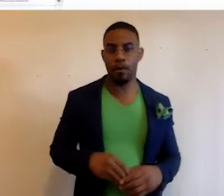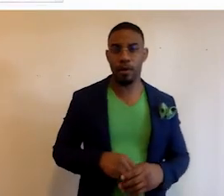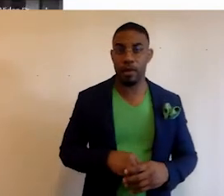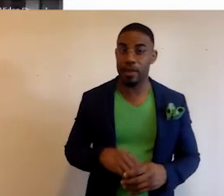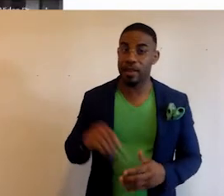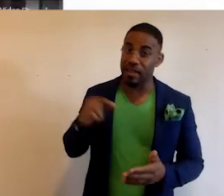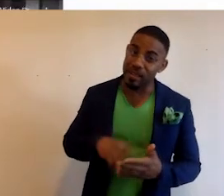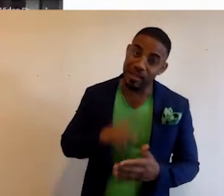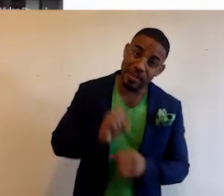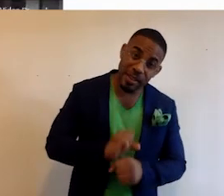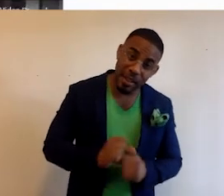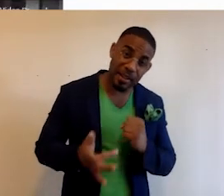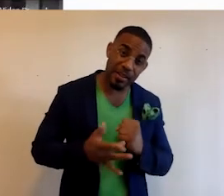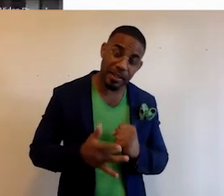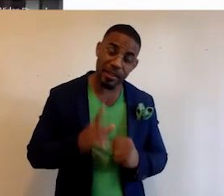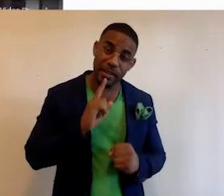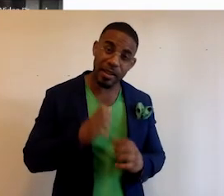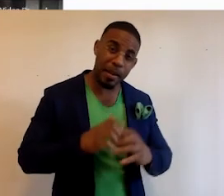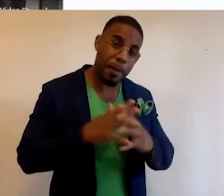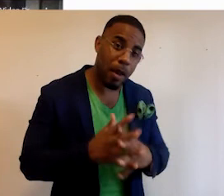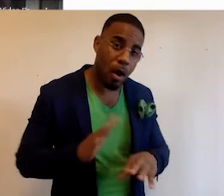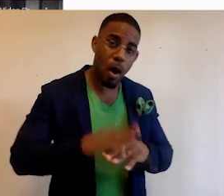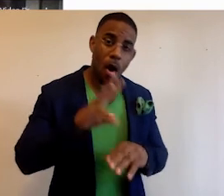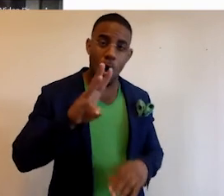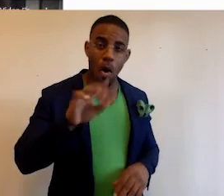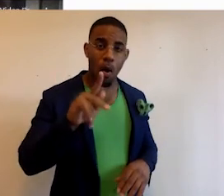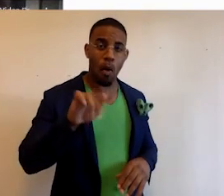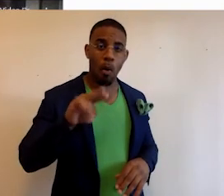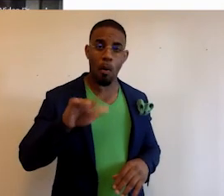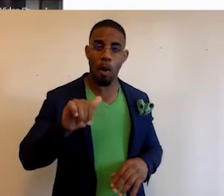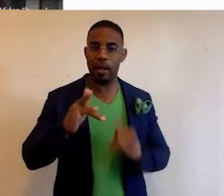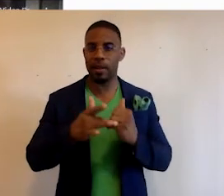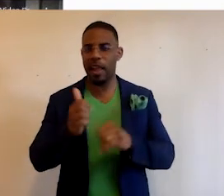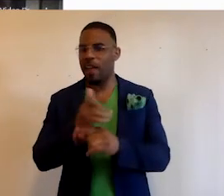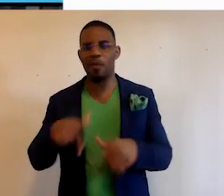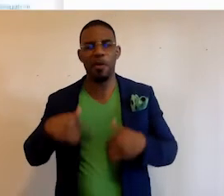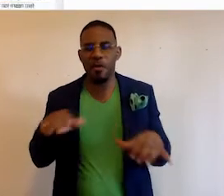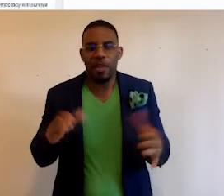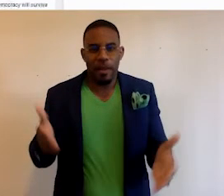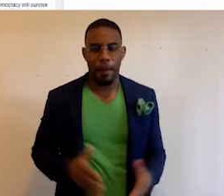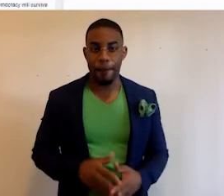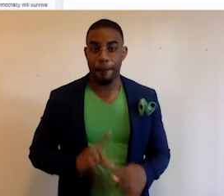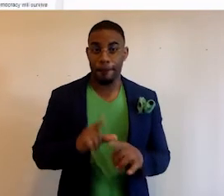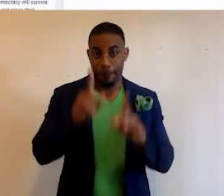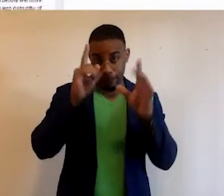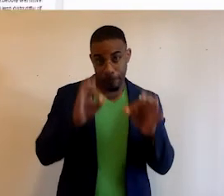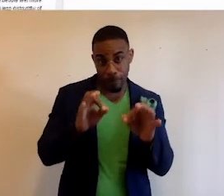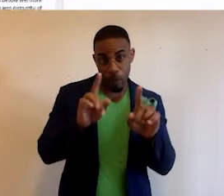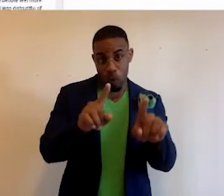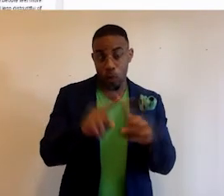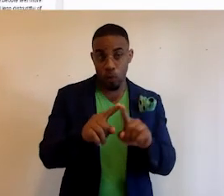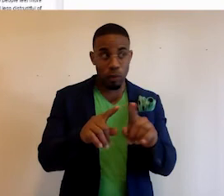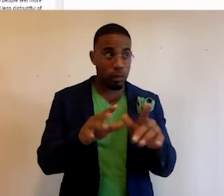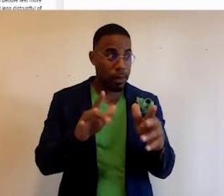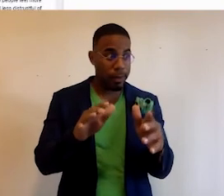This is actual technology that's built on the Wakanda technology initiative. Everything that we've done here. When you choose to go to,